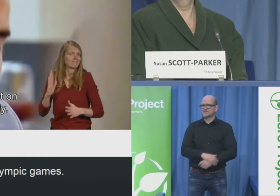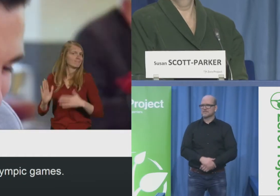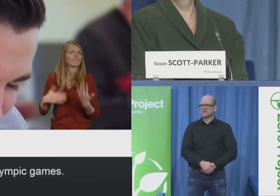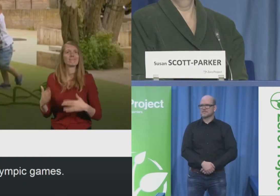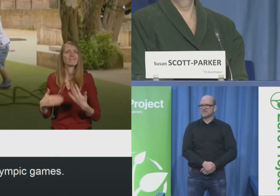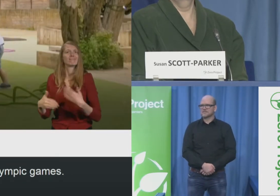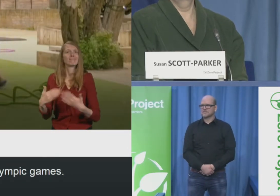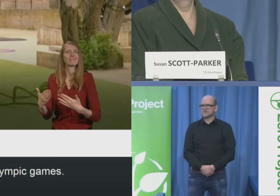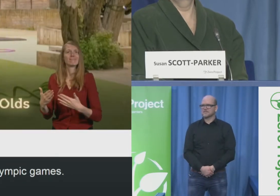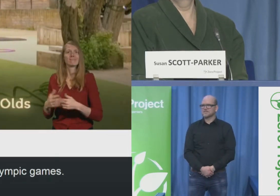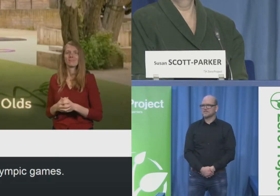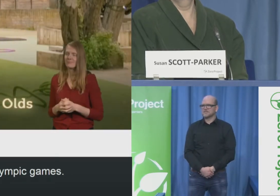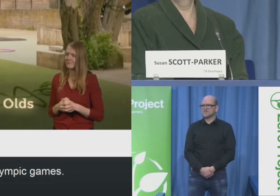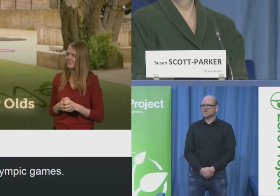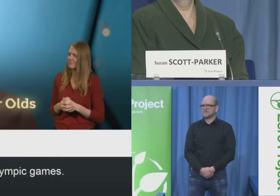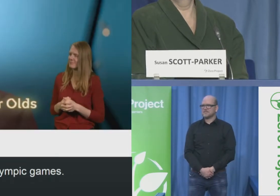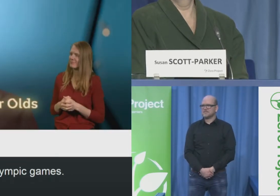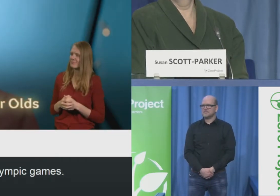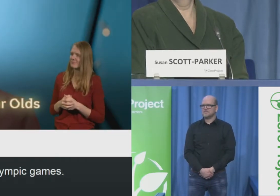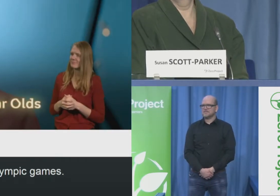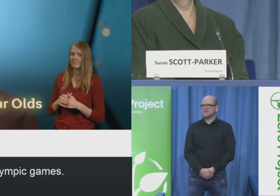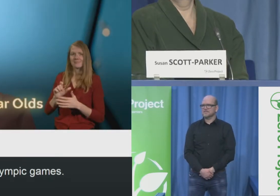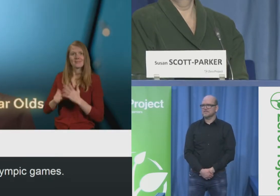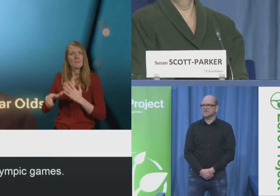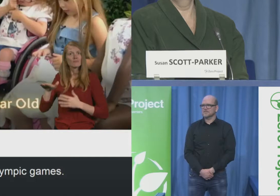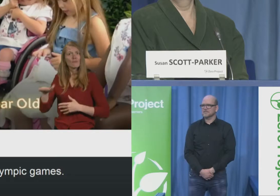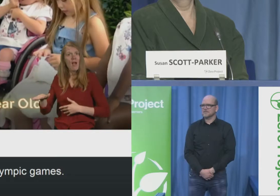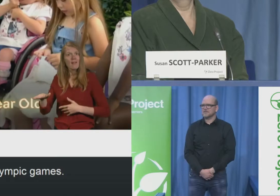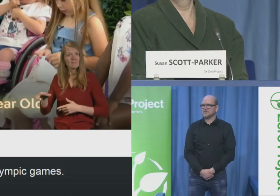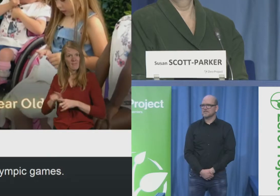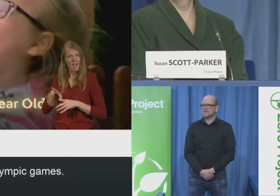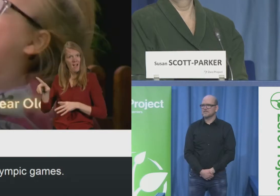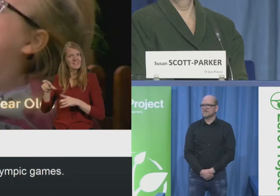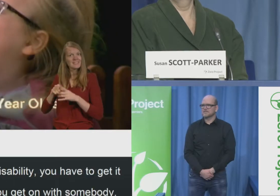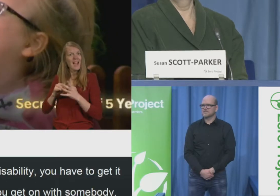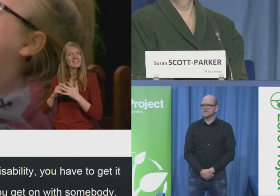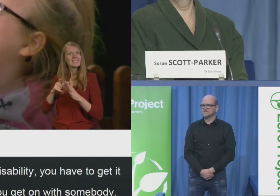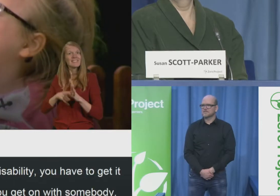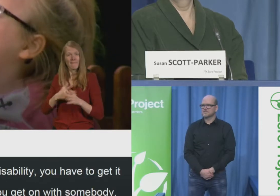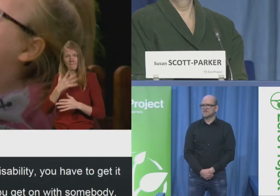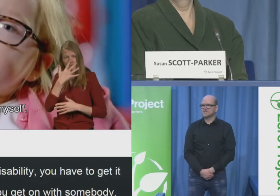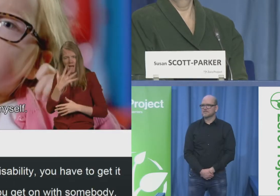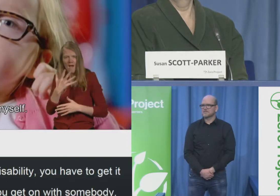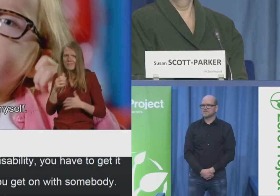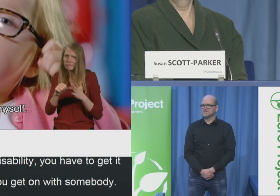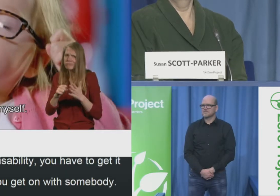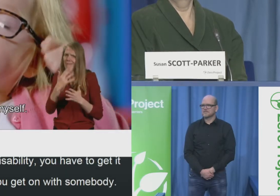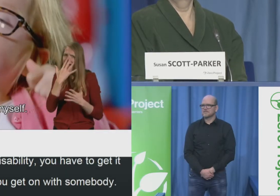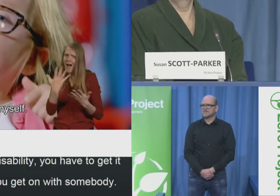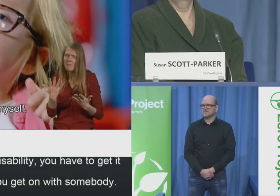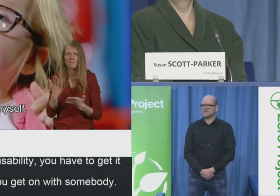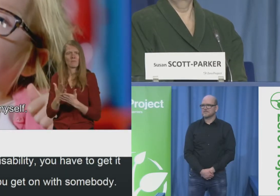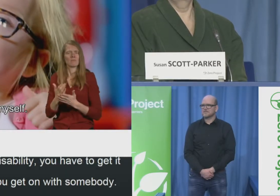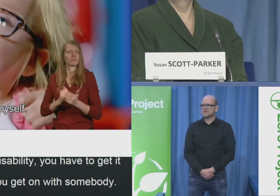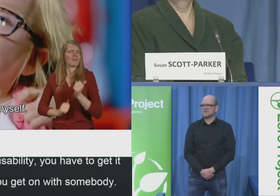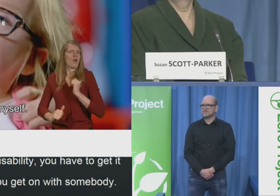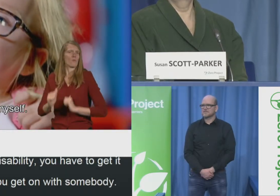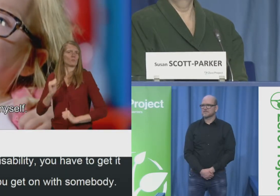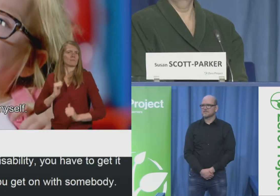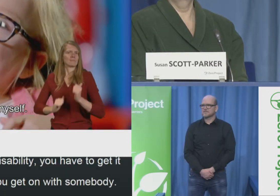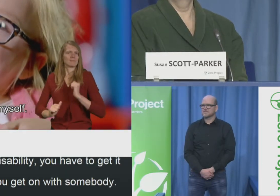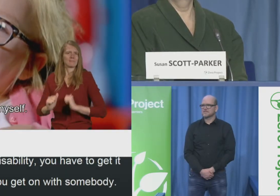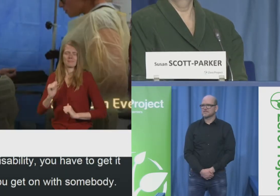you get on with somebody for a disabled child like daisy being five is a particularly difficult age i am so proud of myself